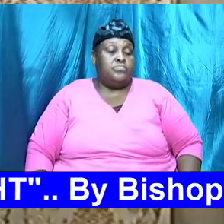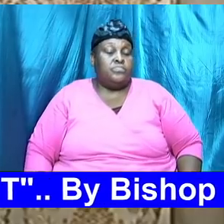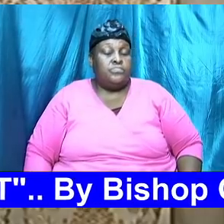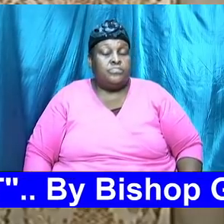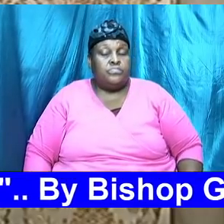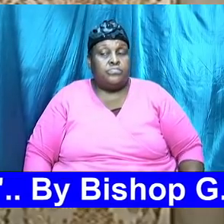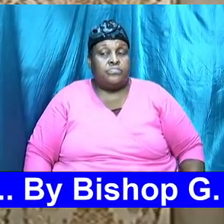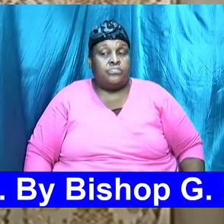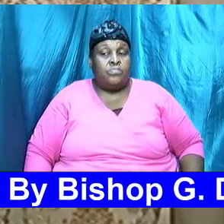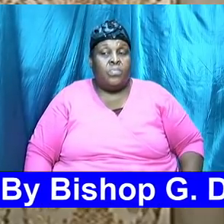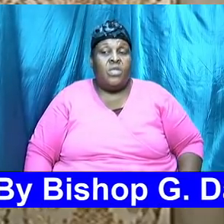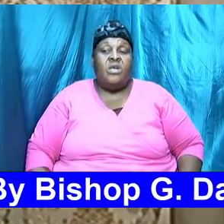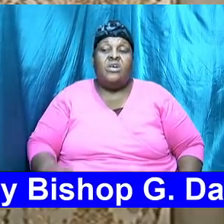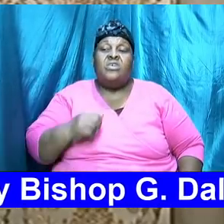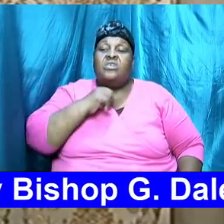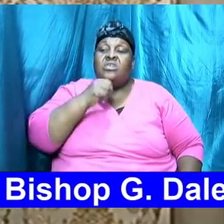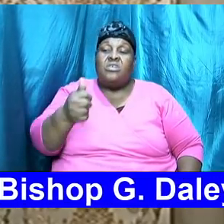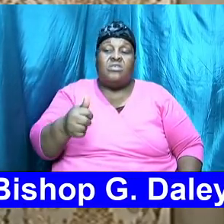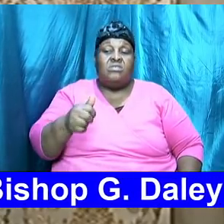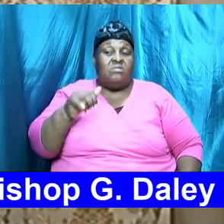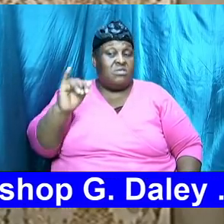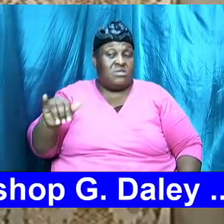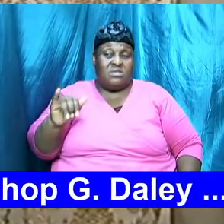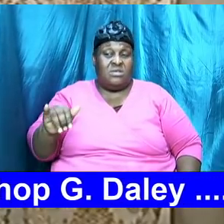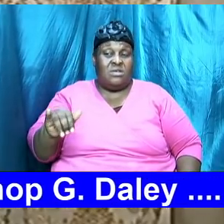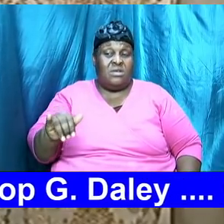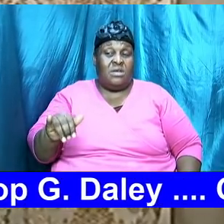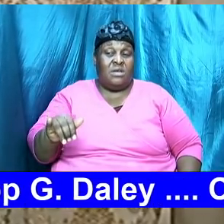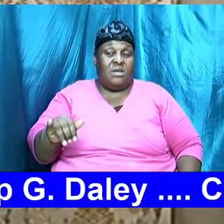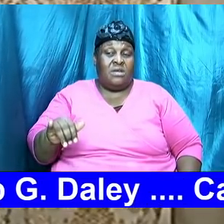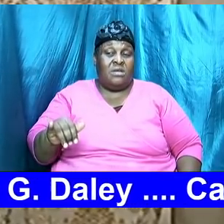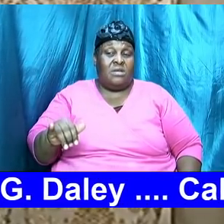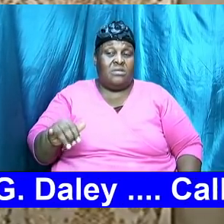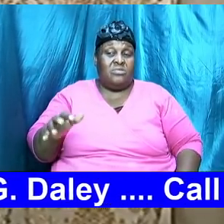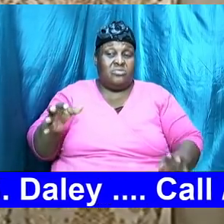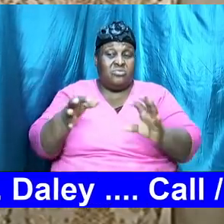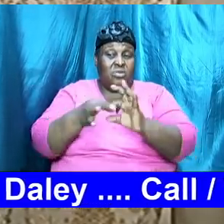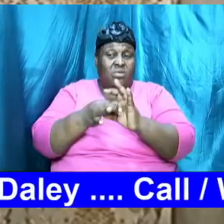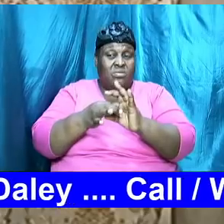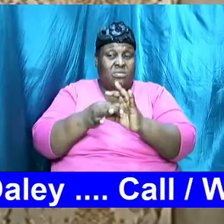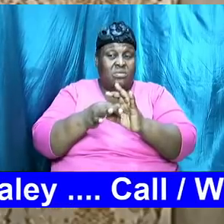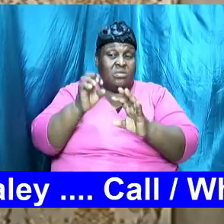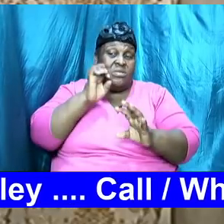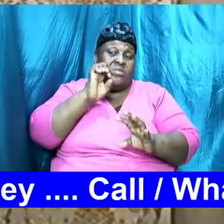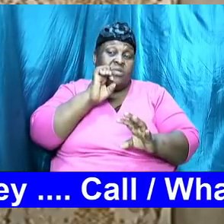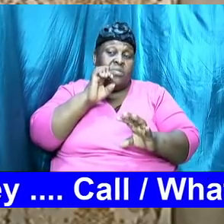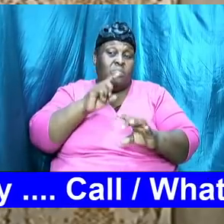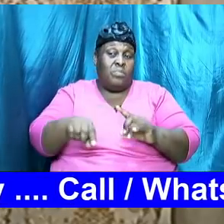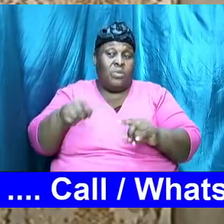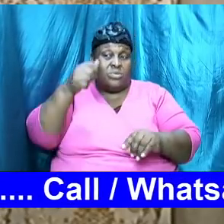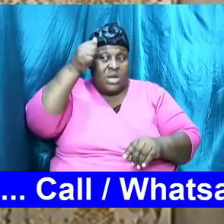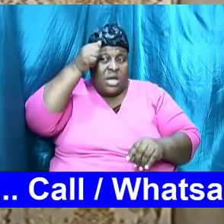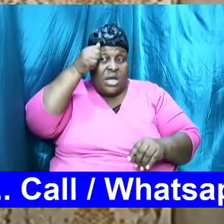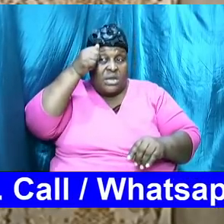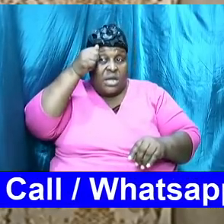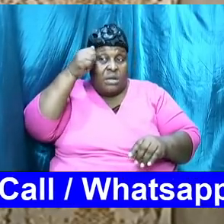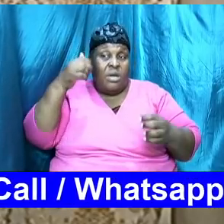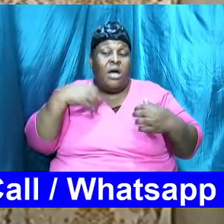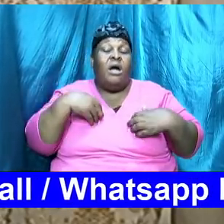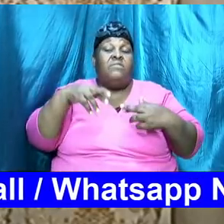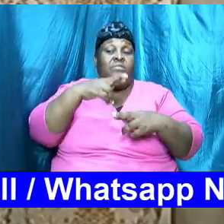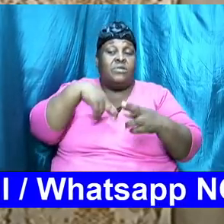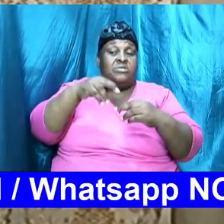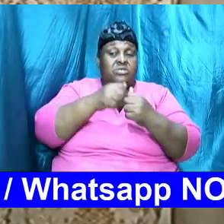so he was not yet joined to Eve but he had a relationship with God sin wasn't even in the world